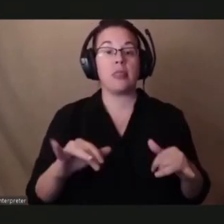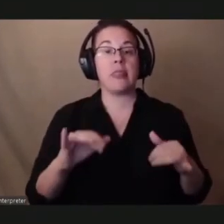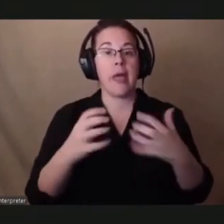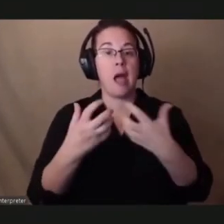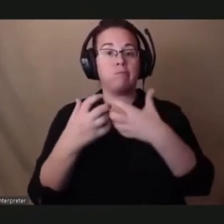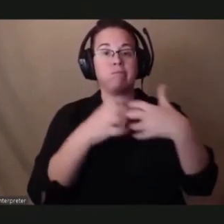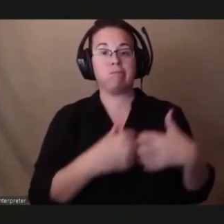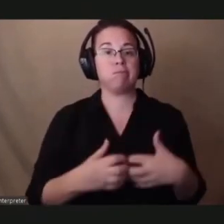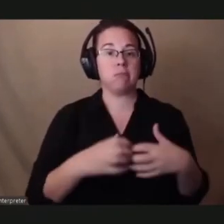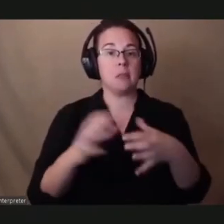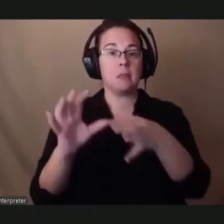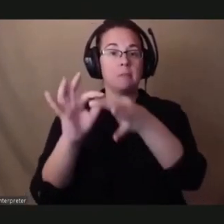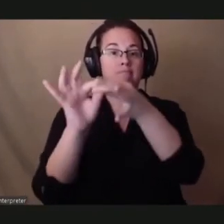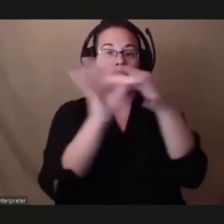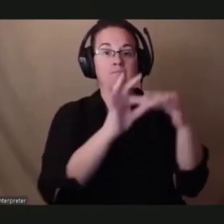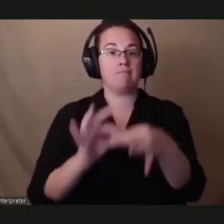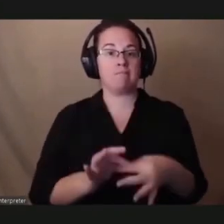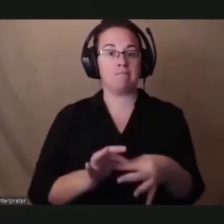with each other.